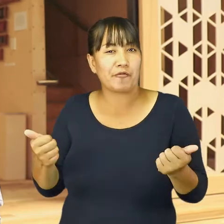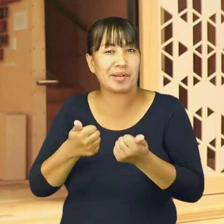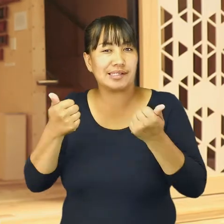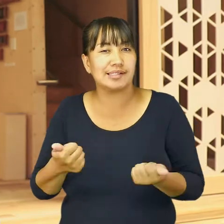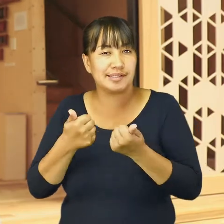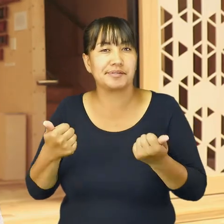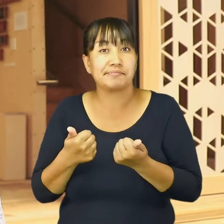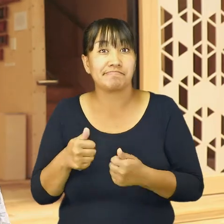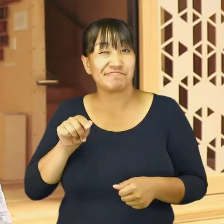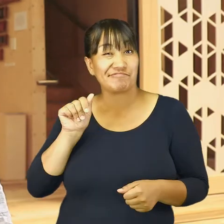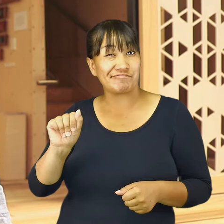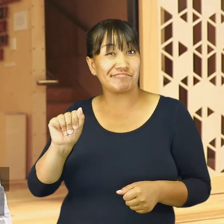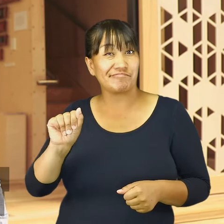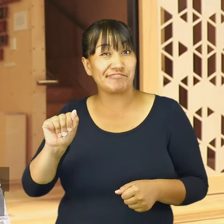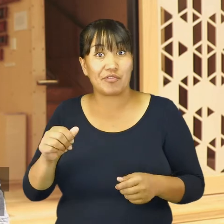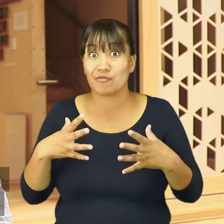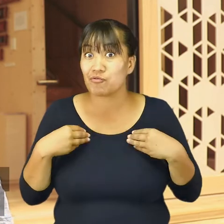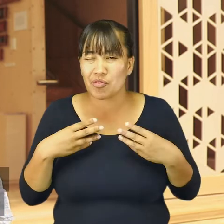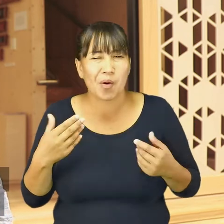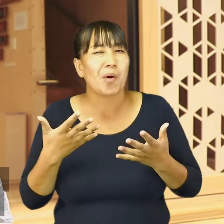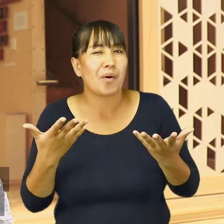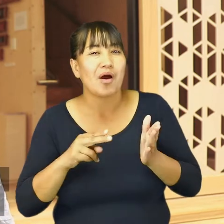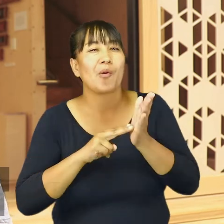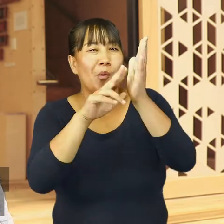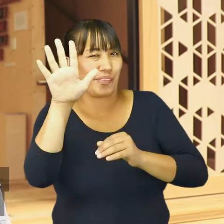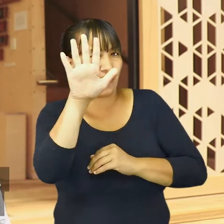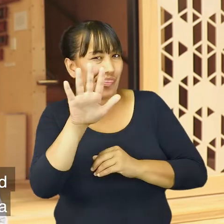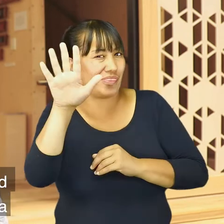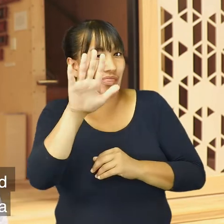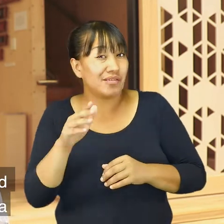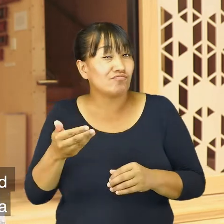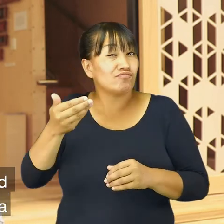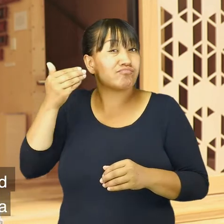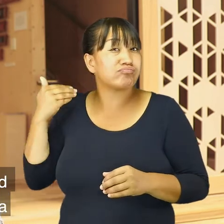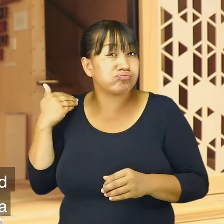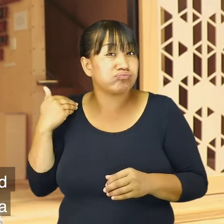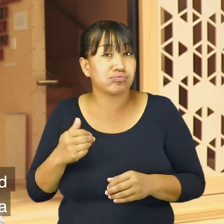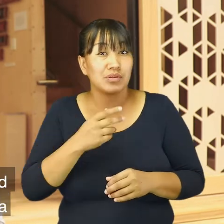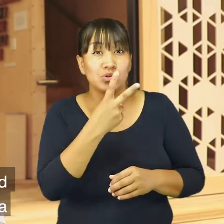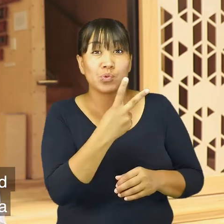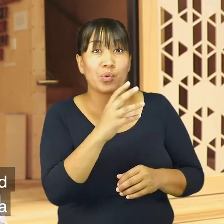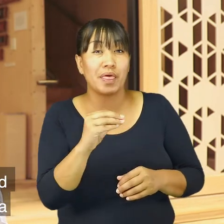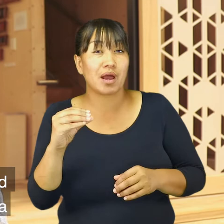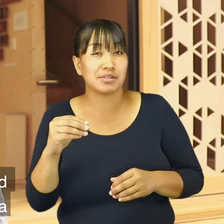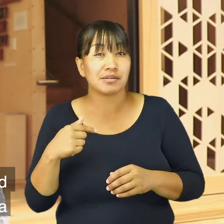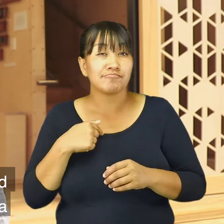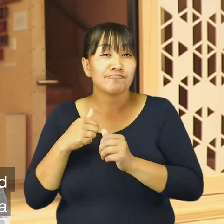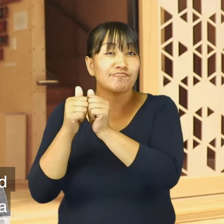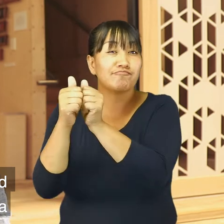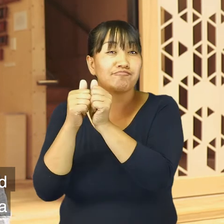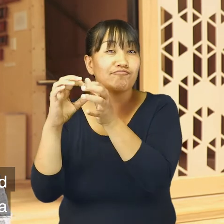down in the Bay of Plenty. And originally their feathers came from the north. So in early